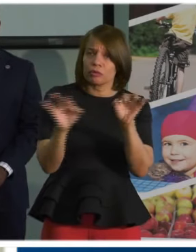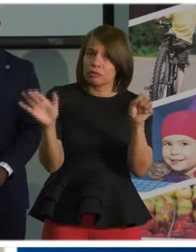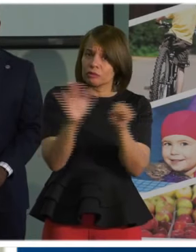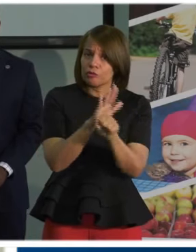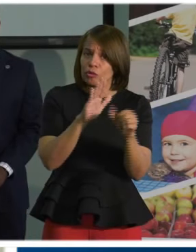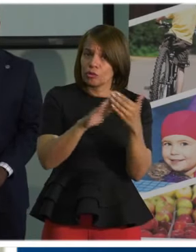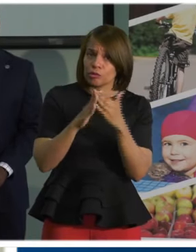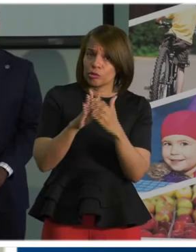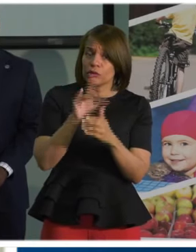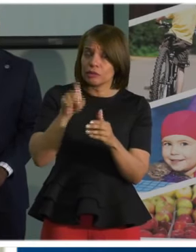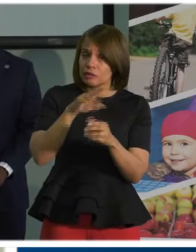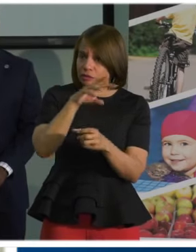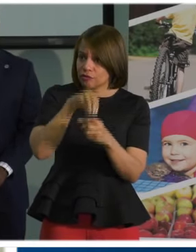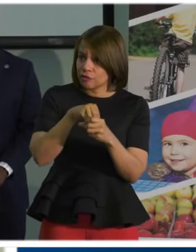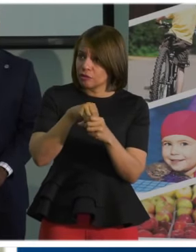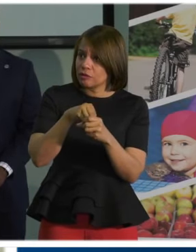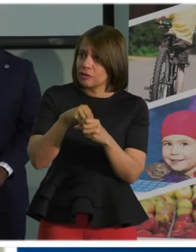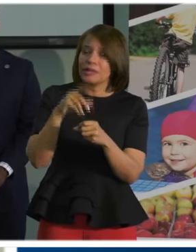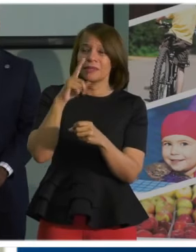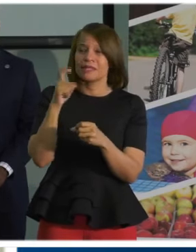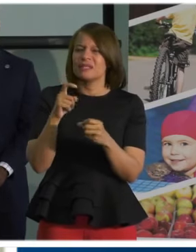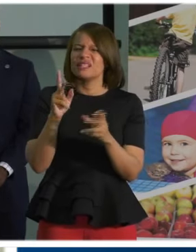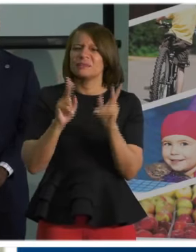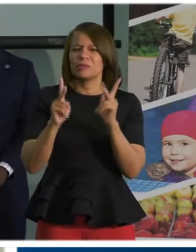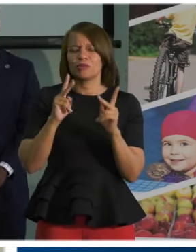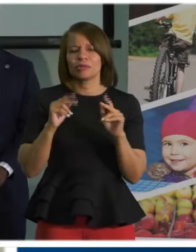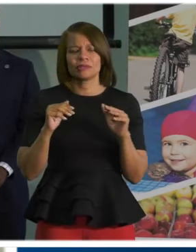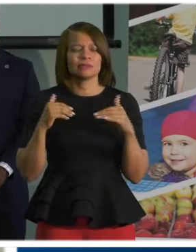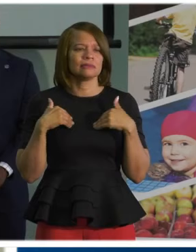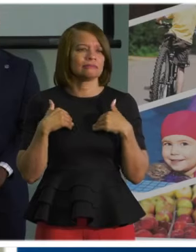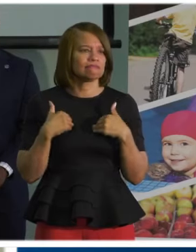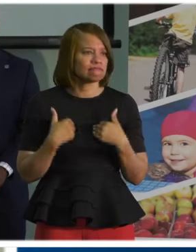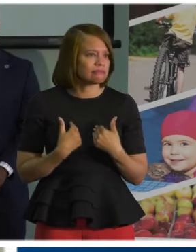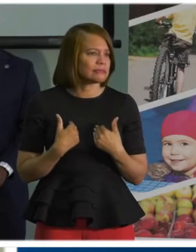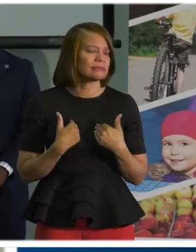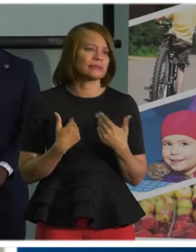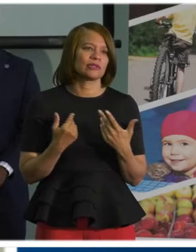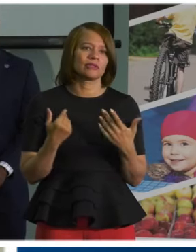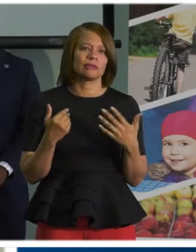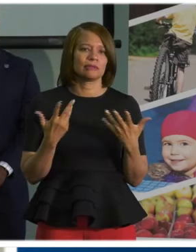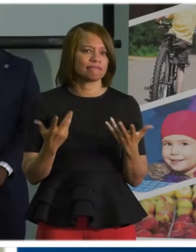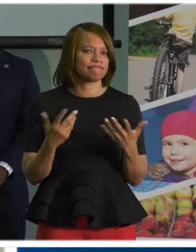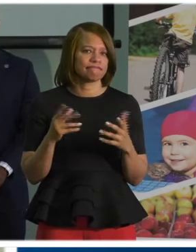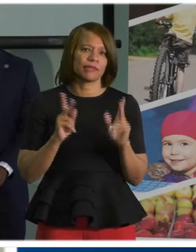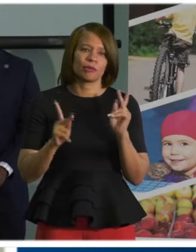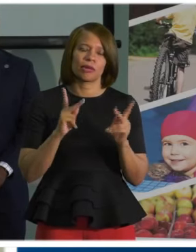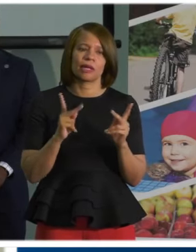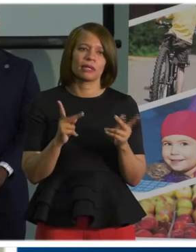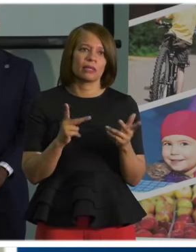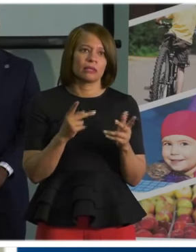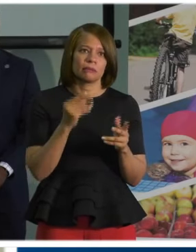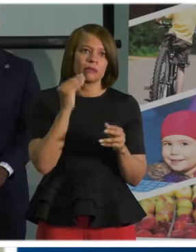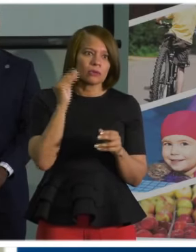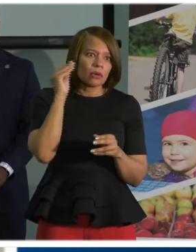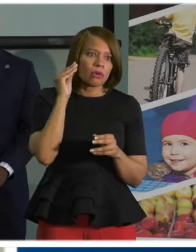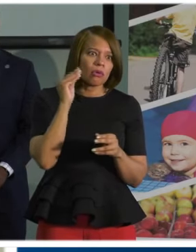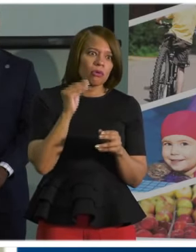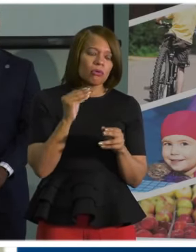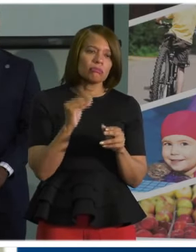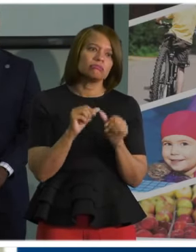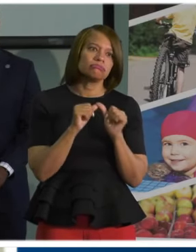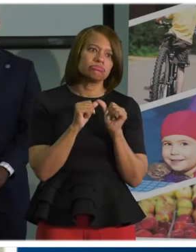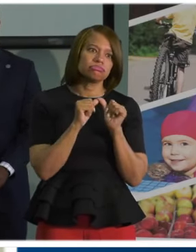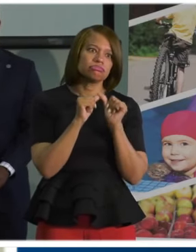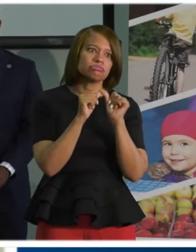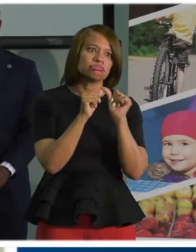this is a certain amount of, uh, fatigue and lulling and people going from never leaving the house without a mask to